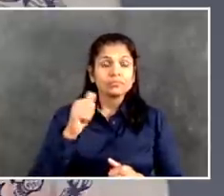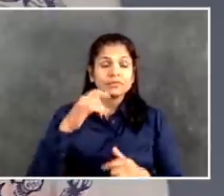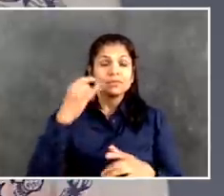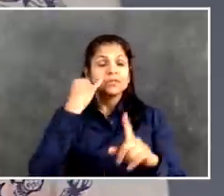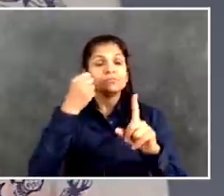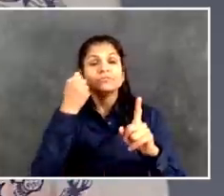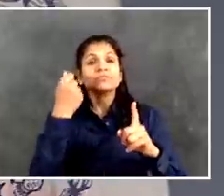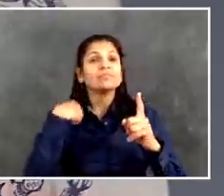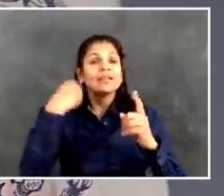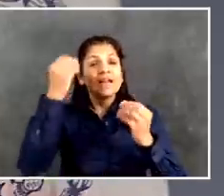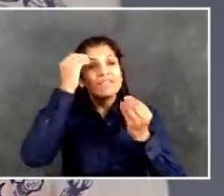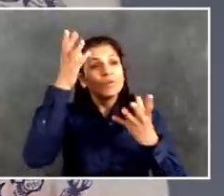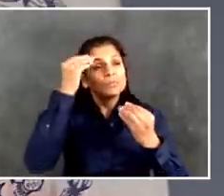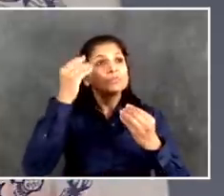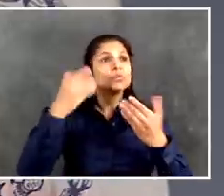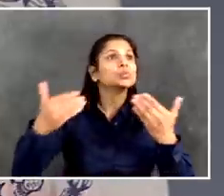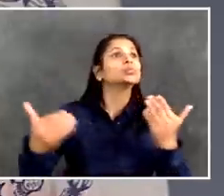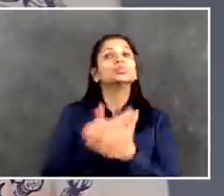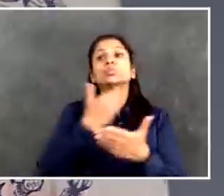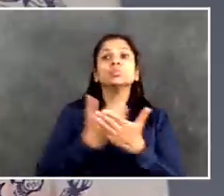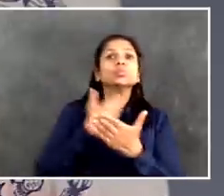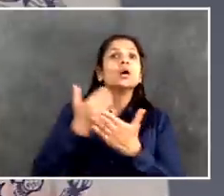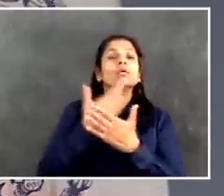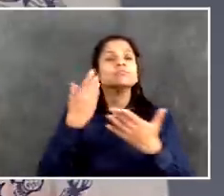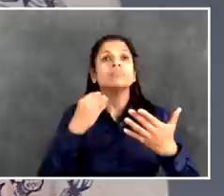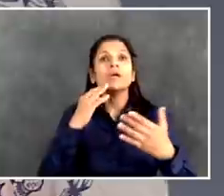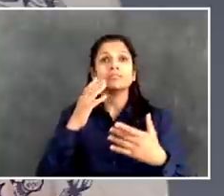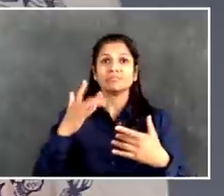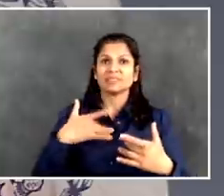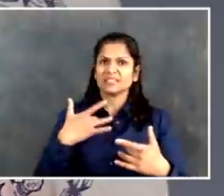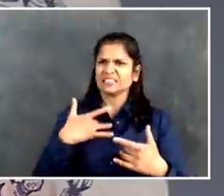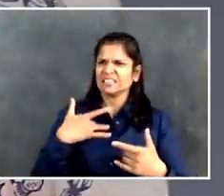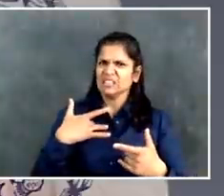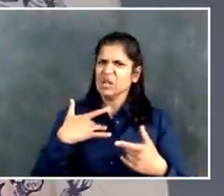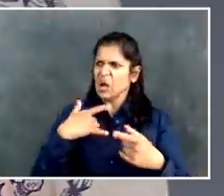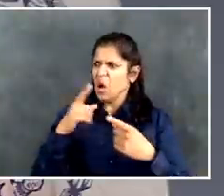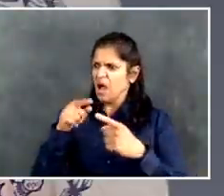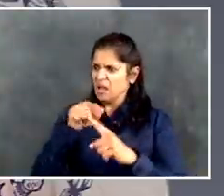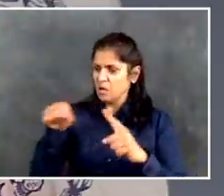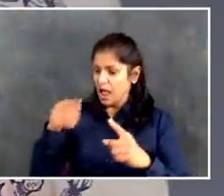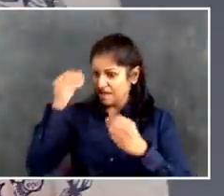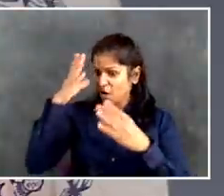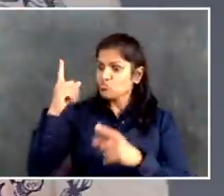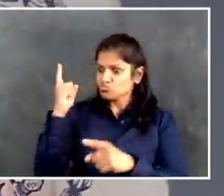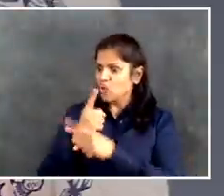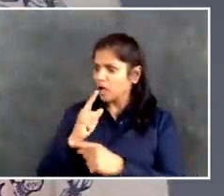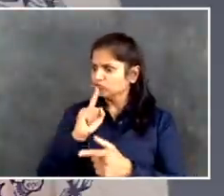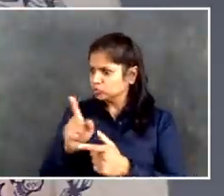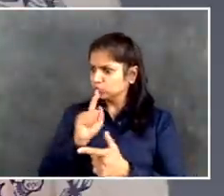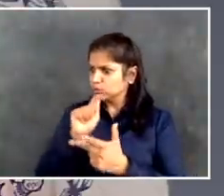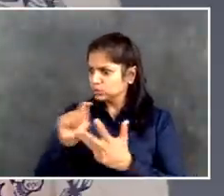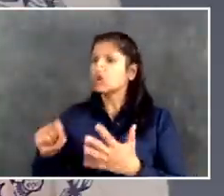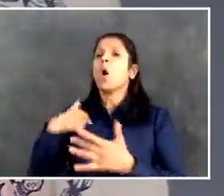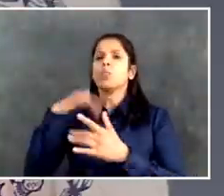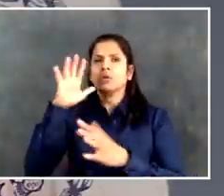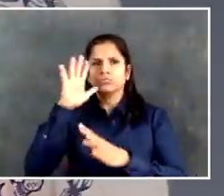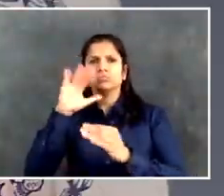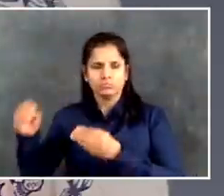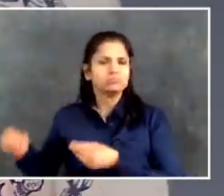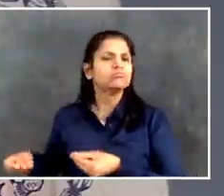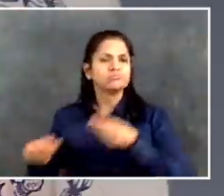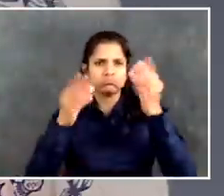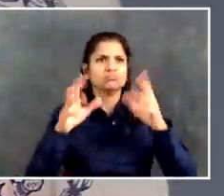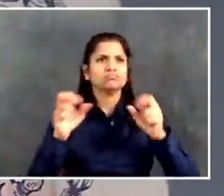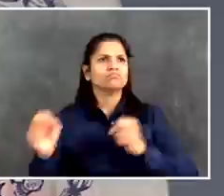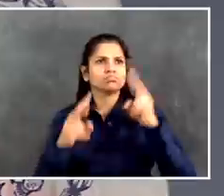we're going to put out, I think the bottom line is there were a few weeks in there, we were literally in